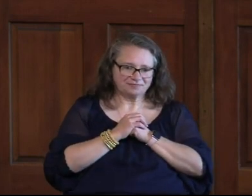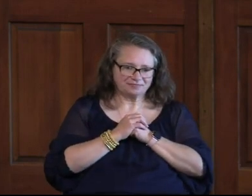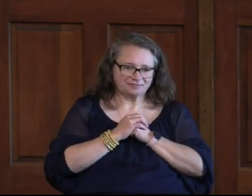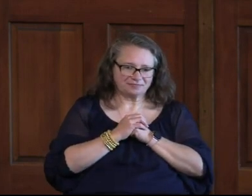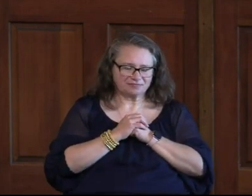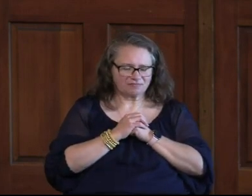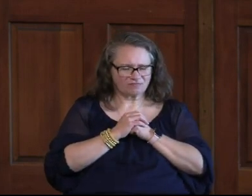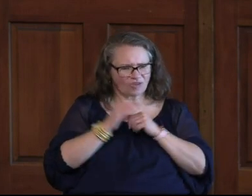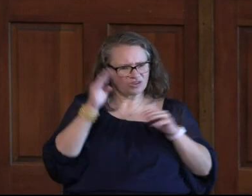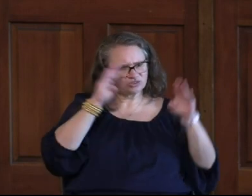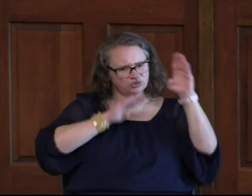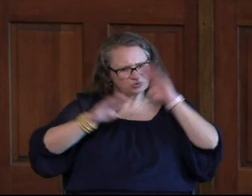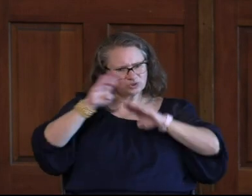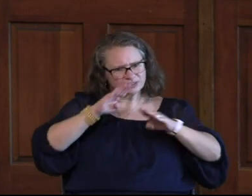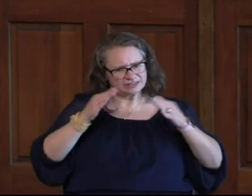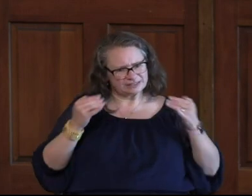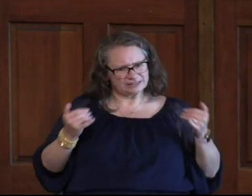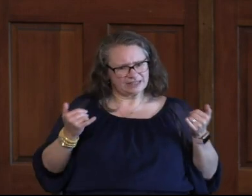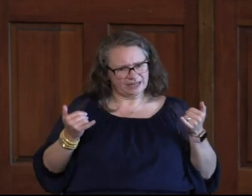What Are You Worried About Today